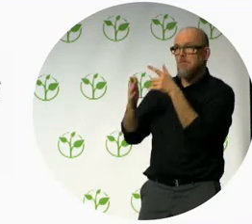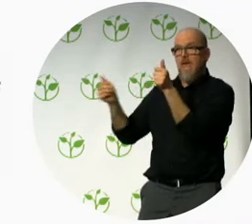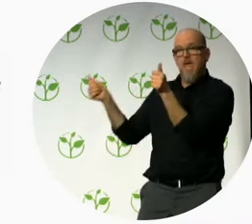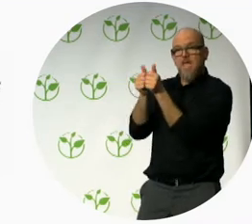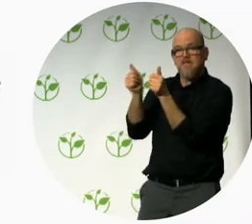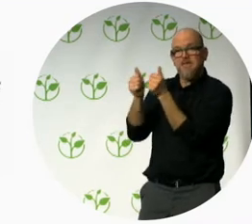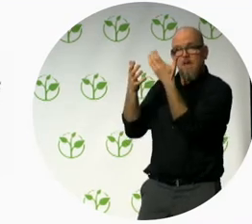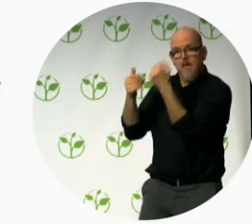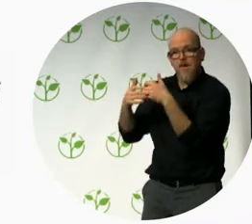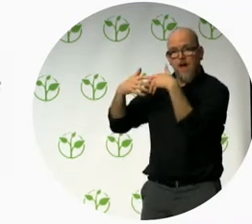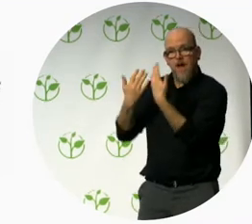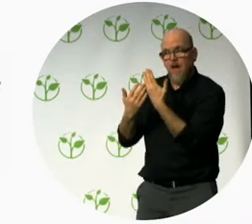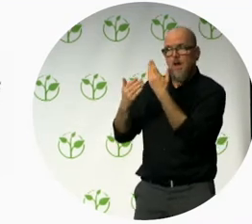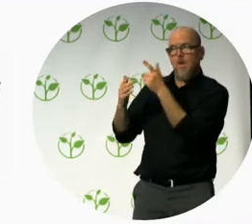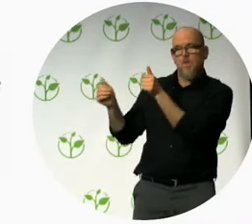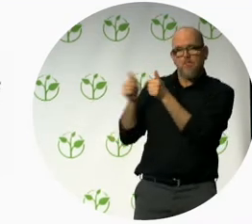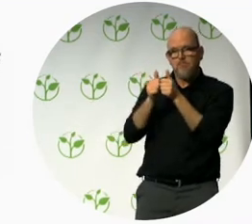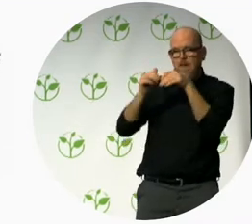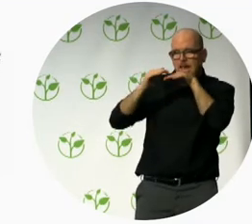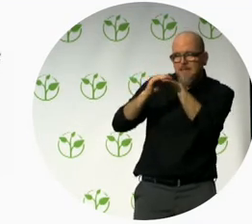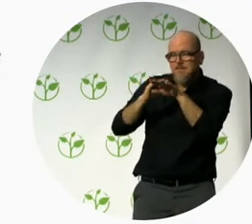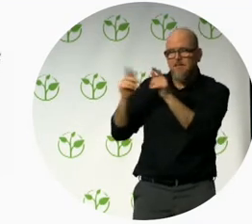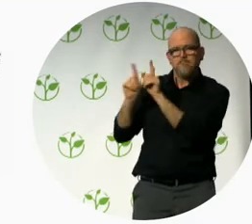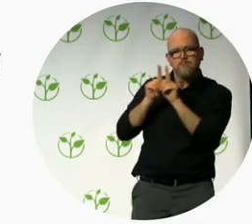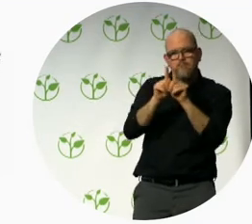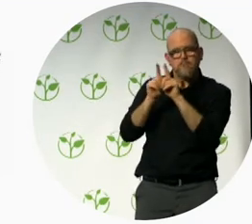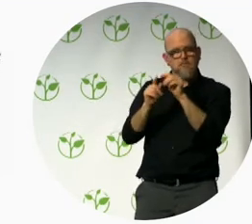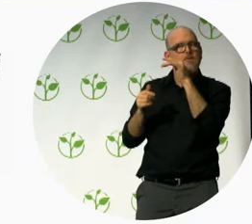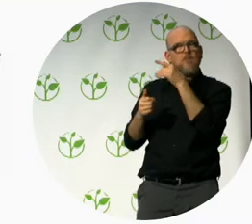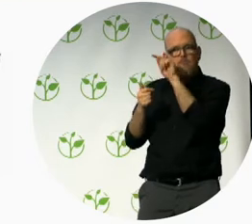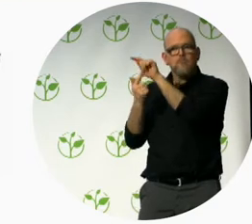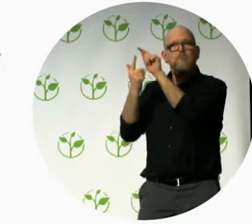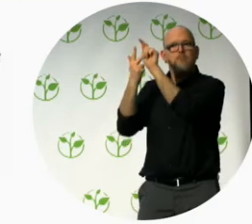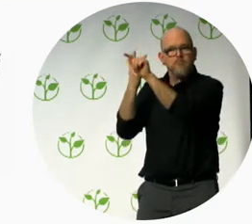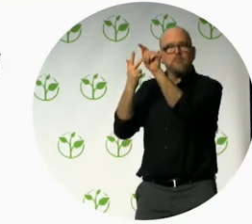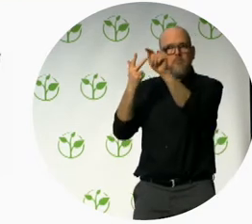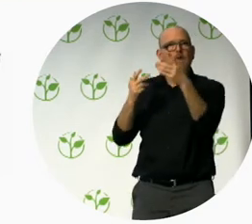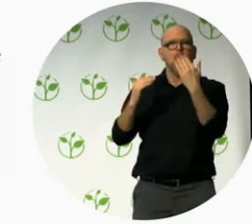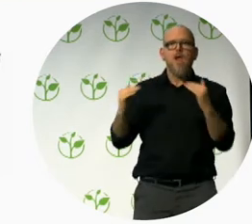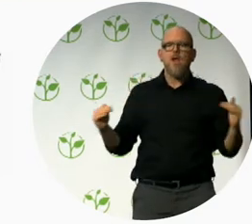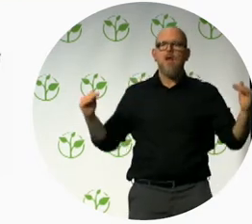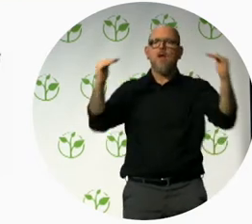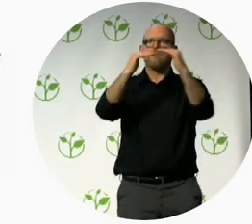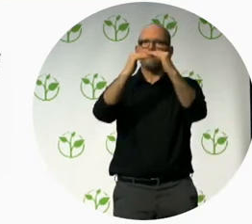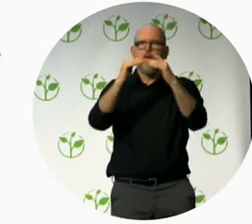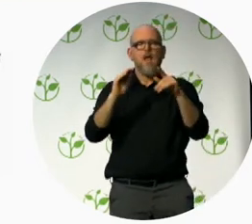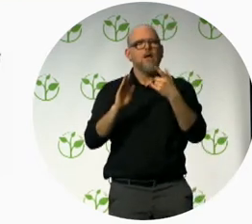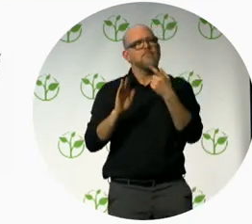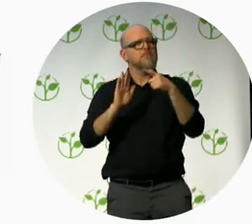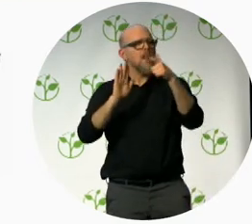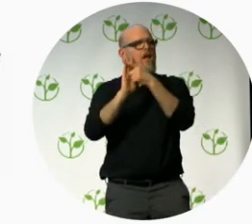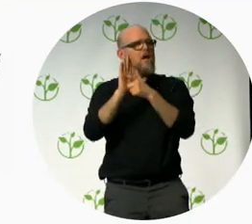successful commission of equal rights of people with disabilities, and the commissioner